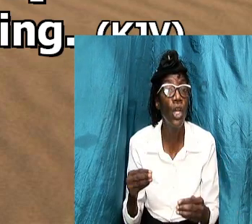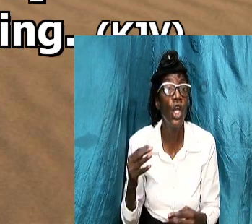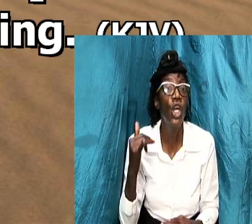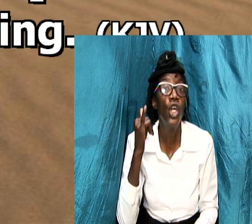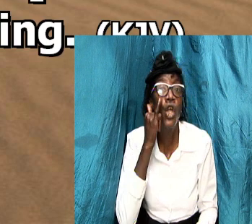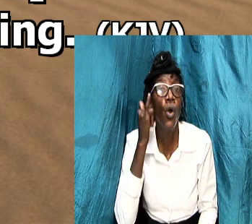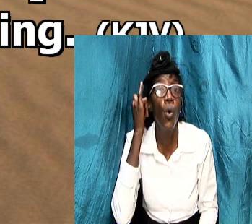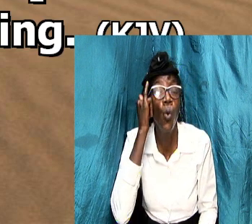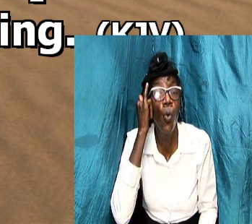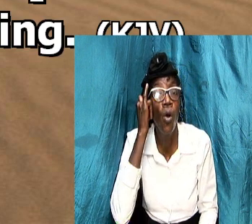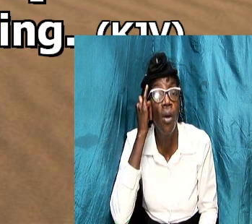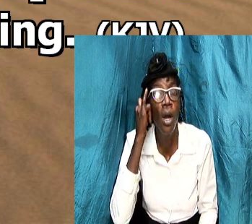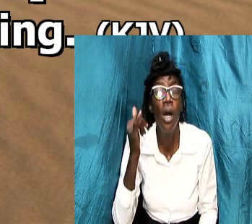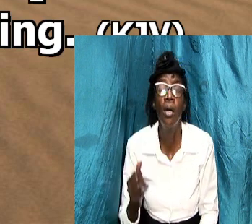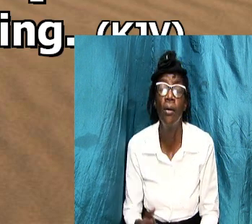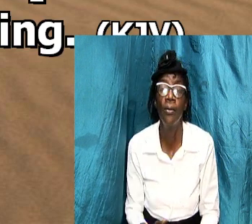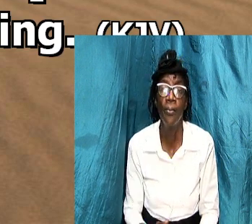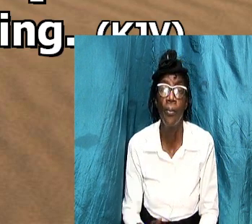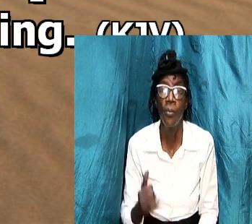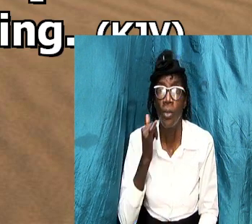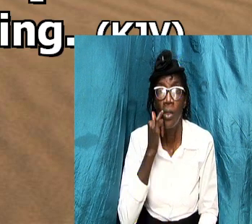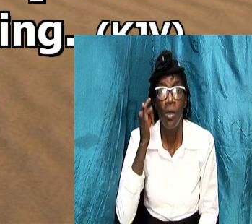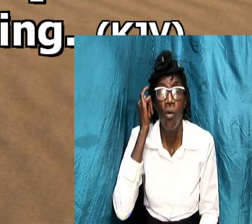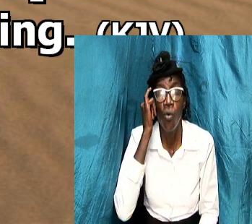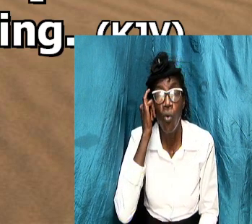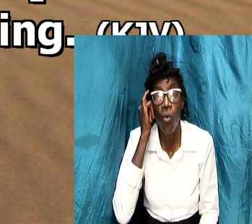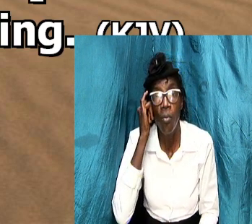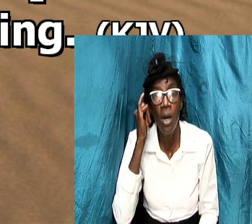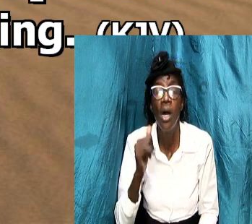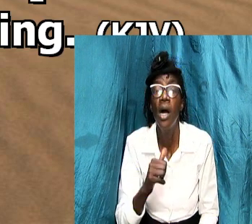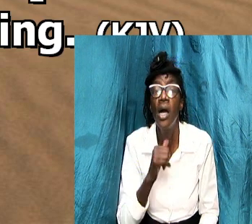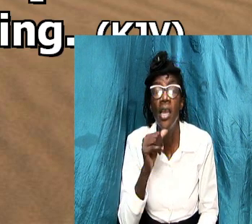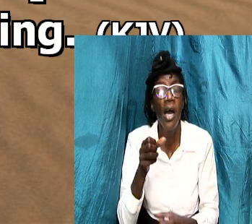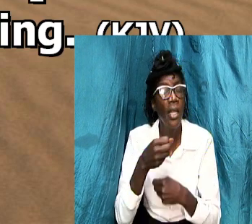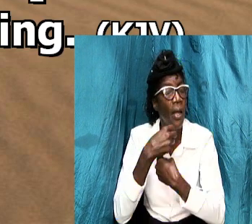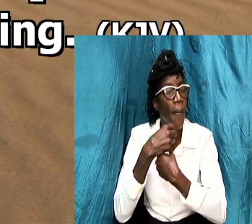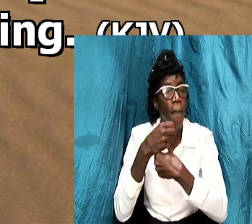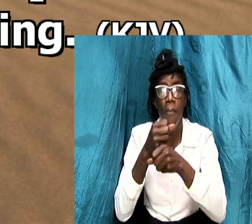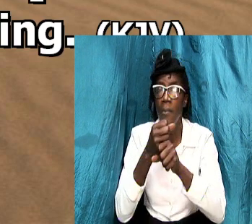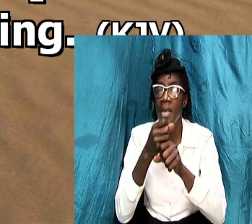not desired or designed to be